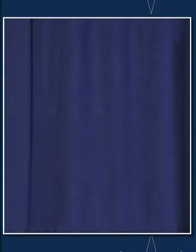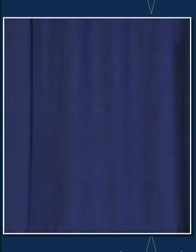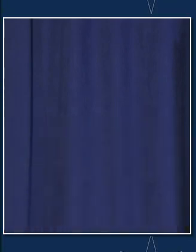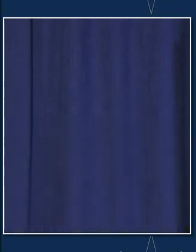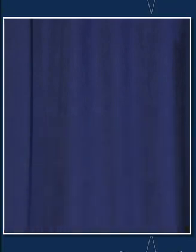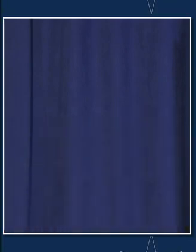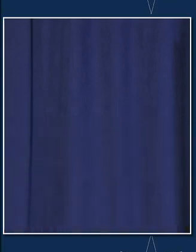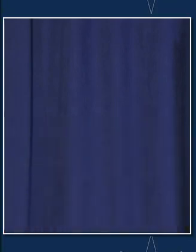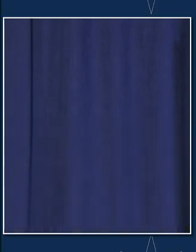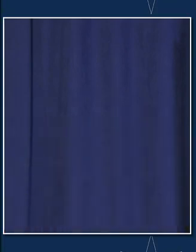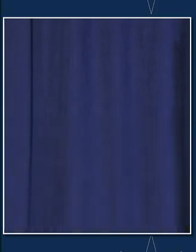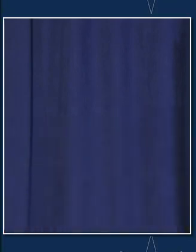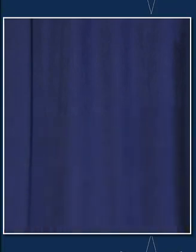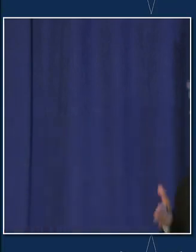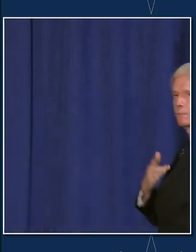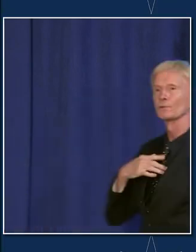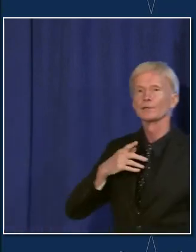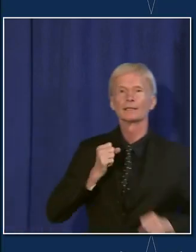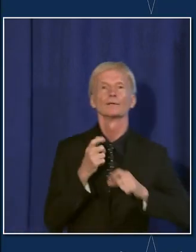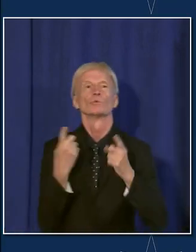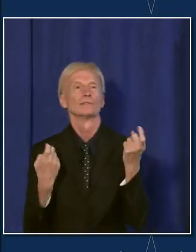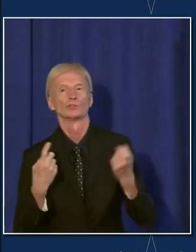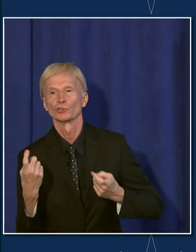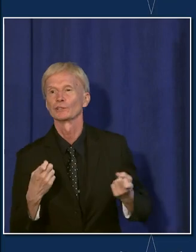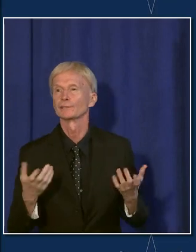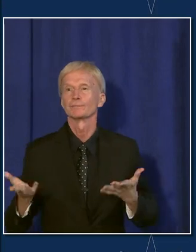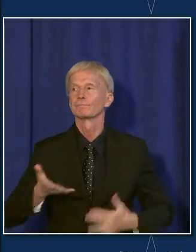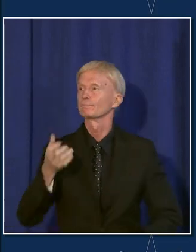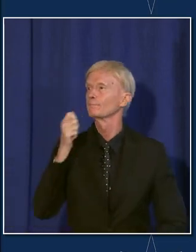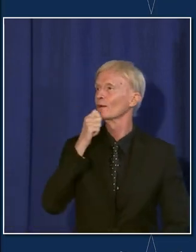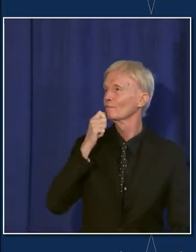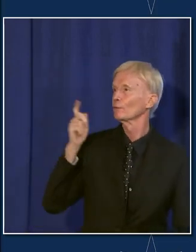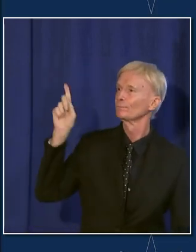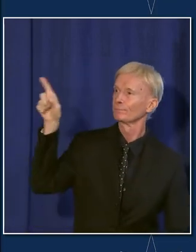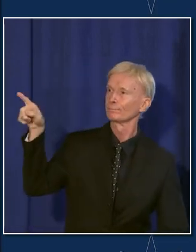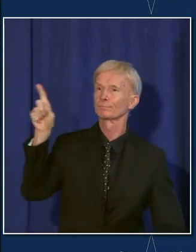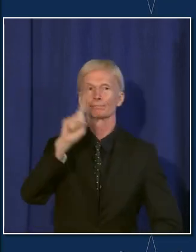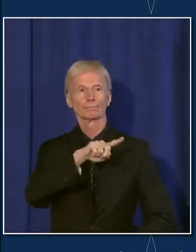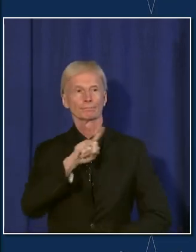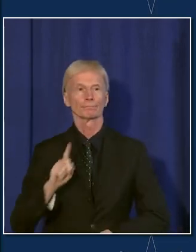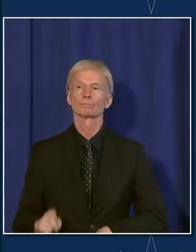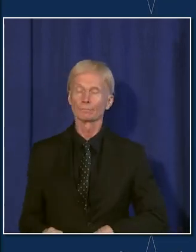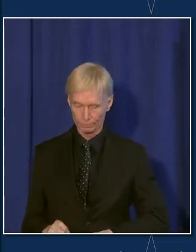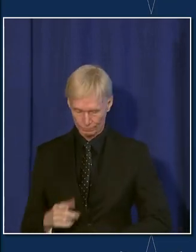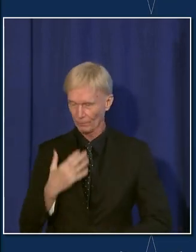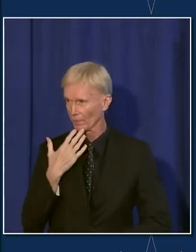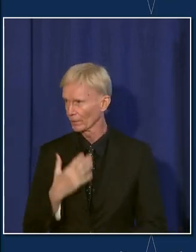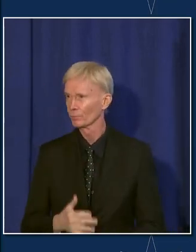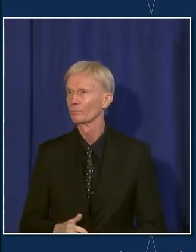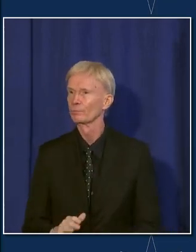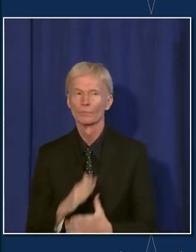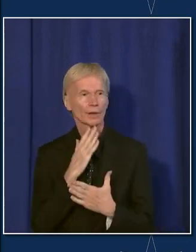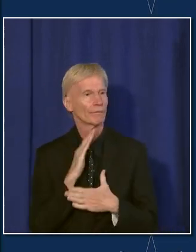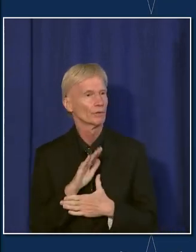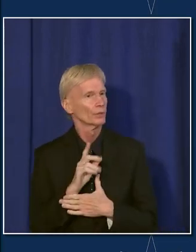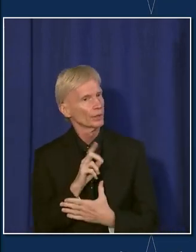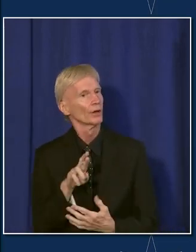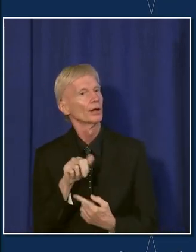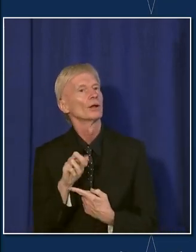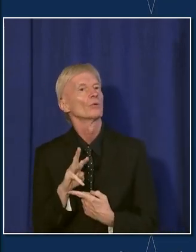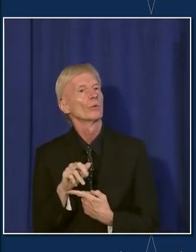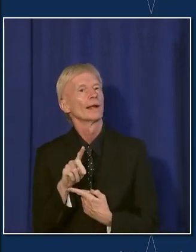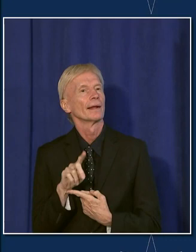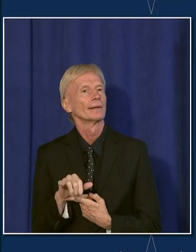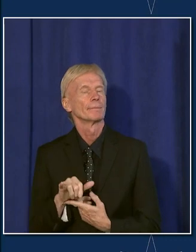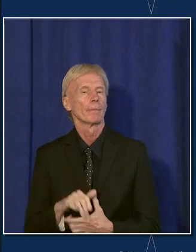So, either of us are happy to take questions. And there's one on that side of the room, too. Thank you. Good afternoon, Dr. Arwadi.